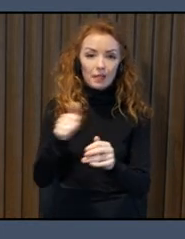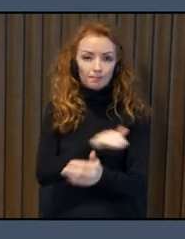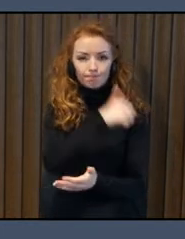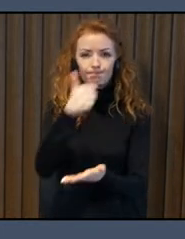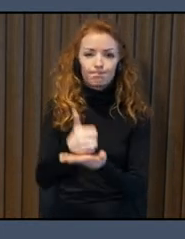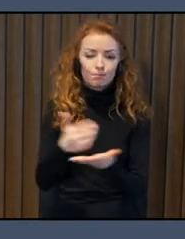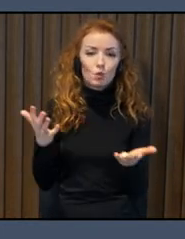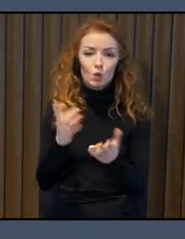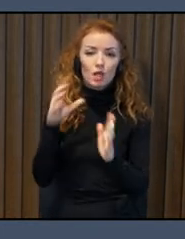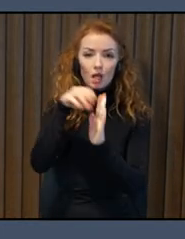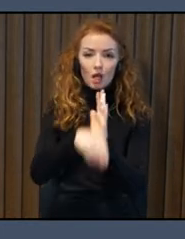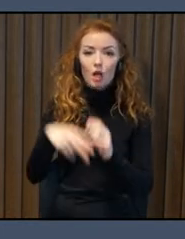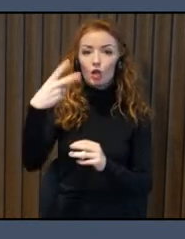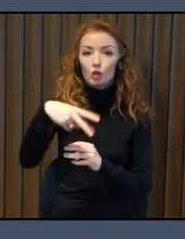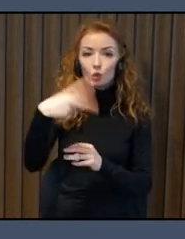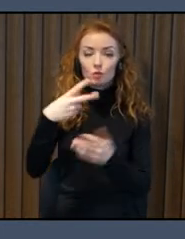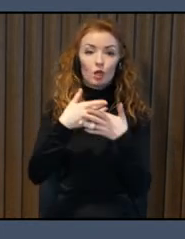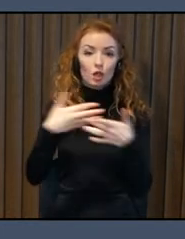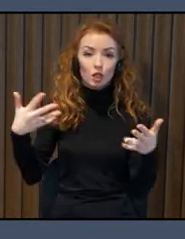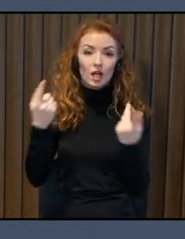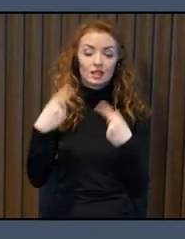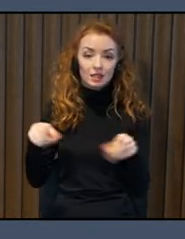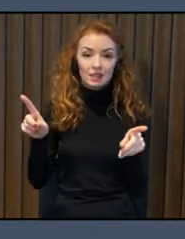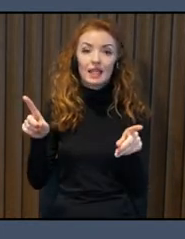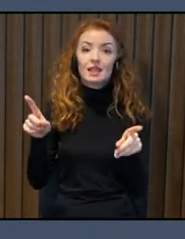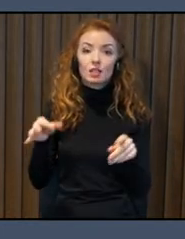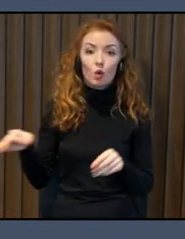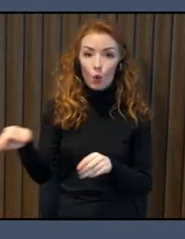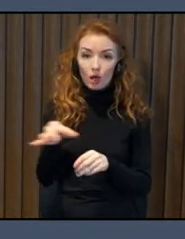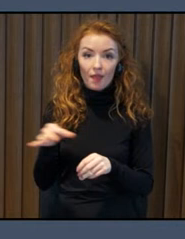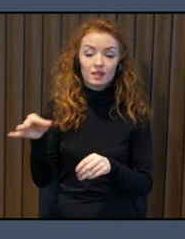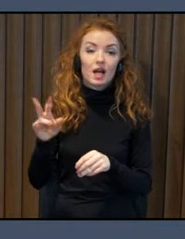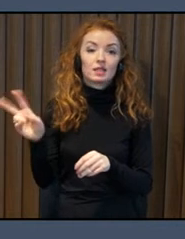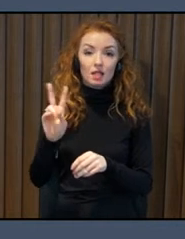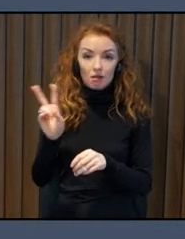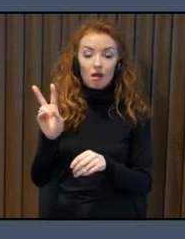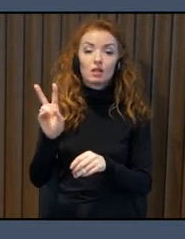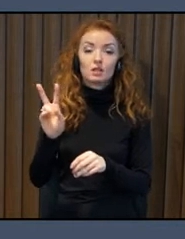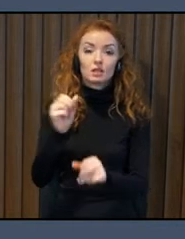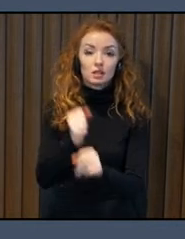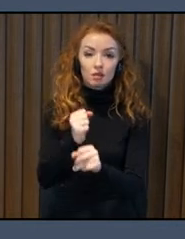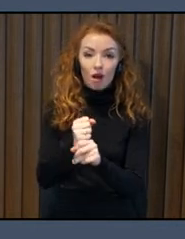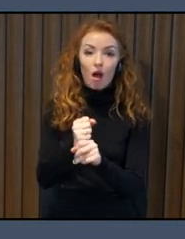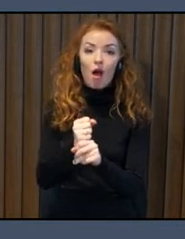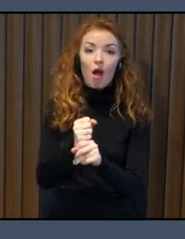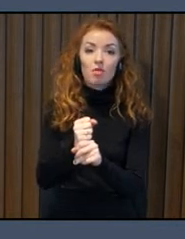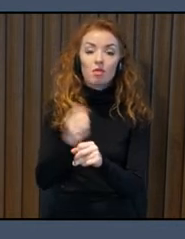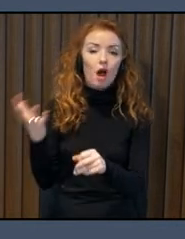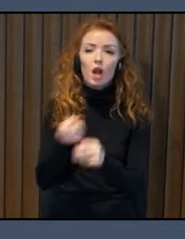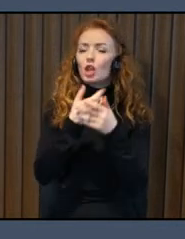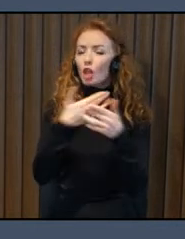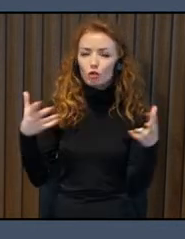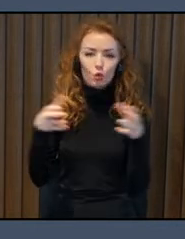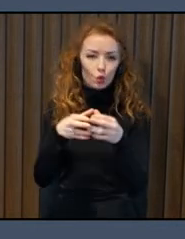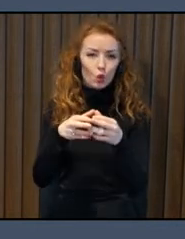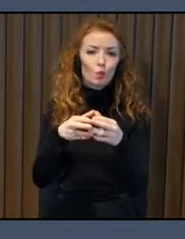Disability Rights Federation. And they have been our main partner, and it's them I will refer to when I talk about civil rights society